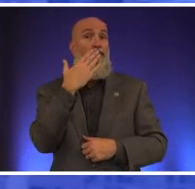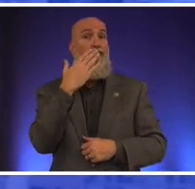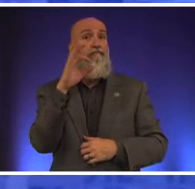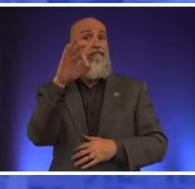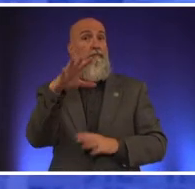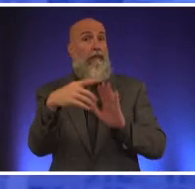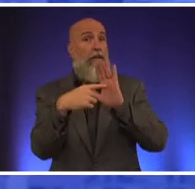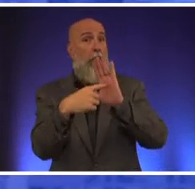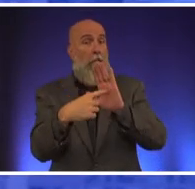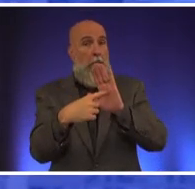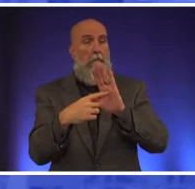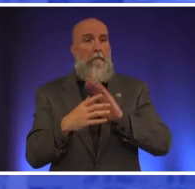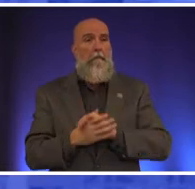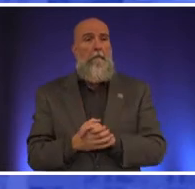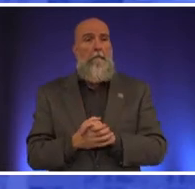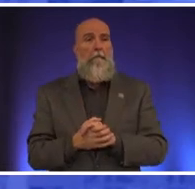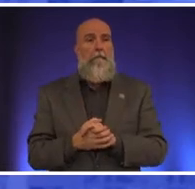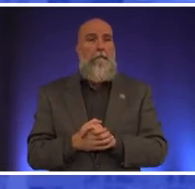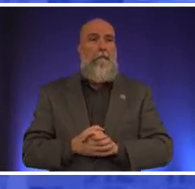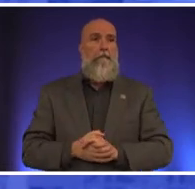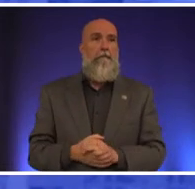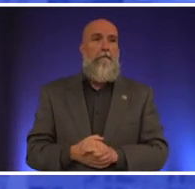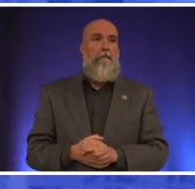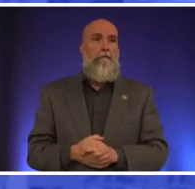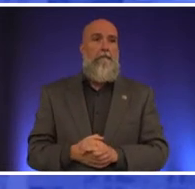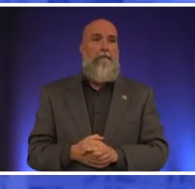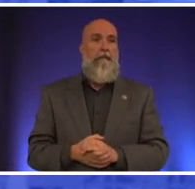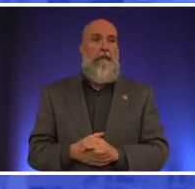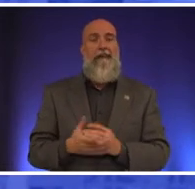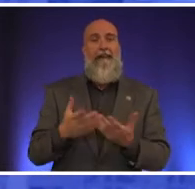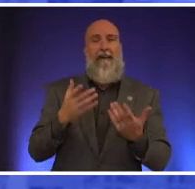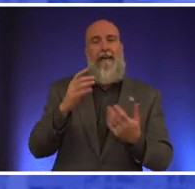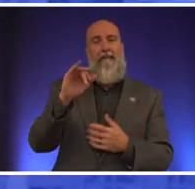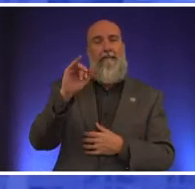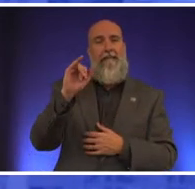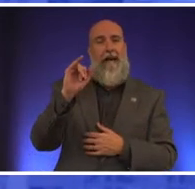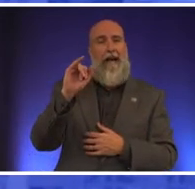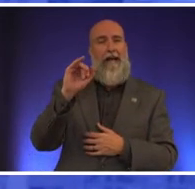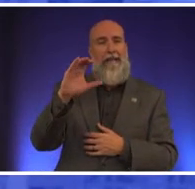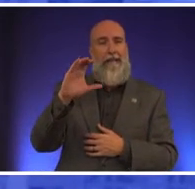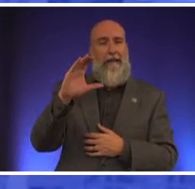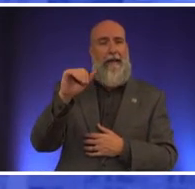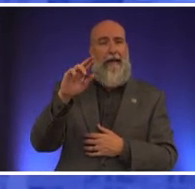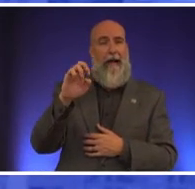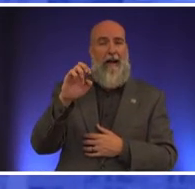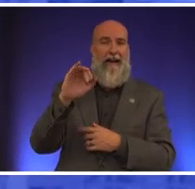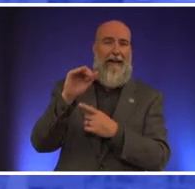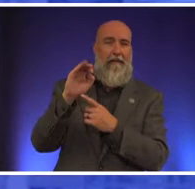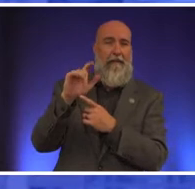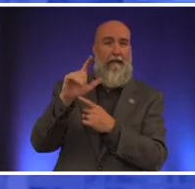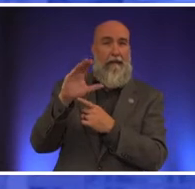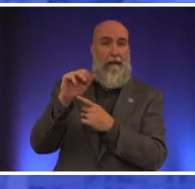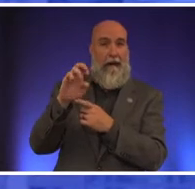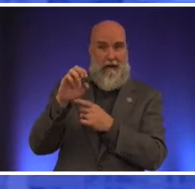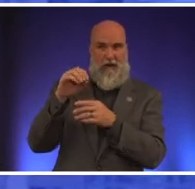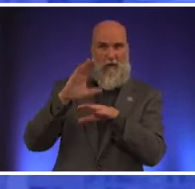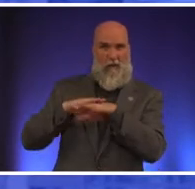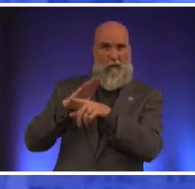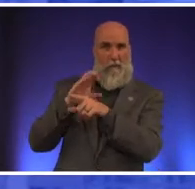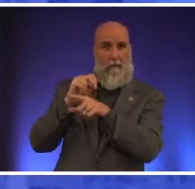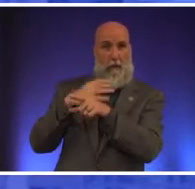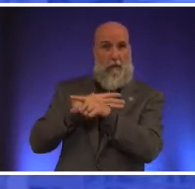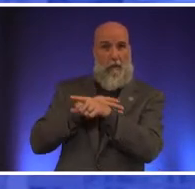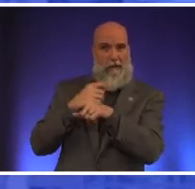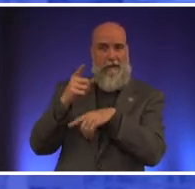of of a integral care facility off of ben white that that will take someone